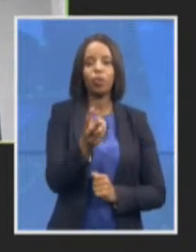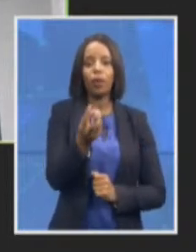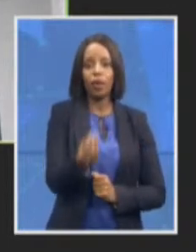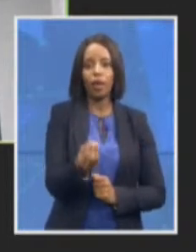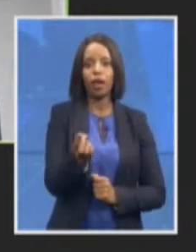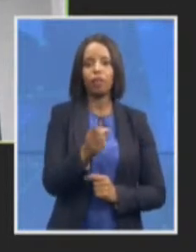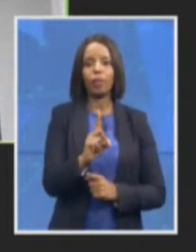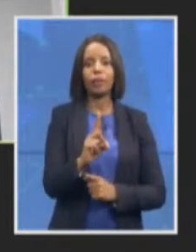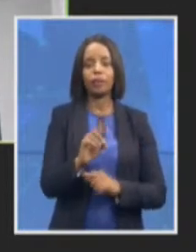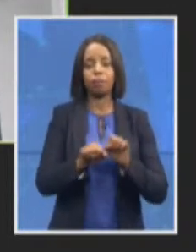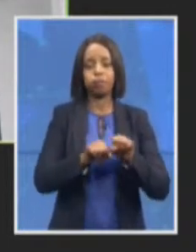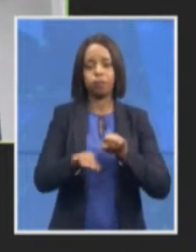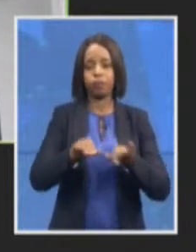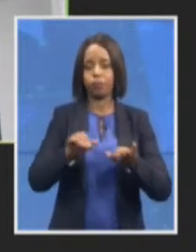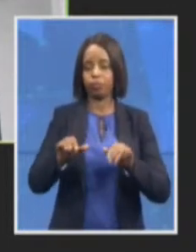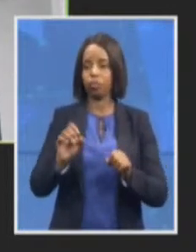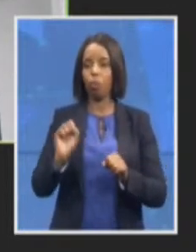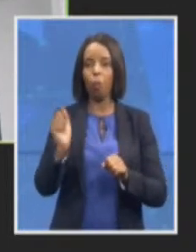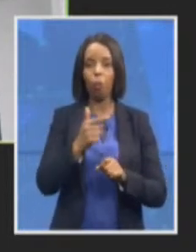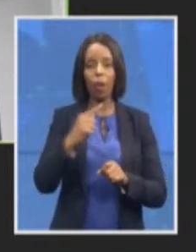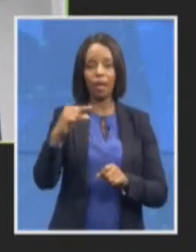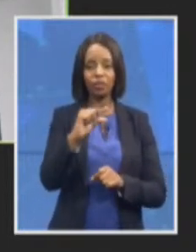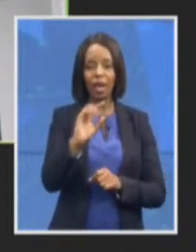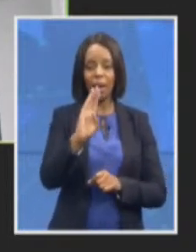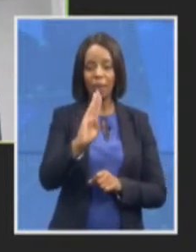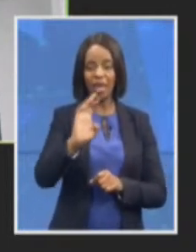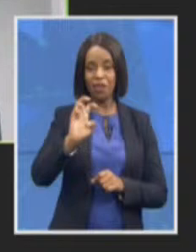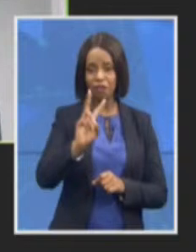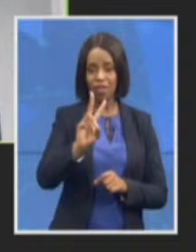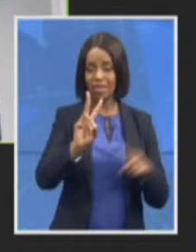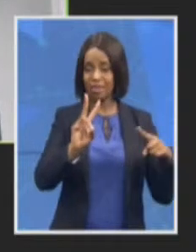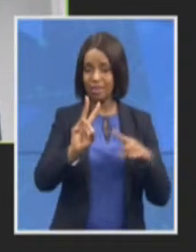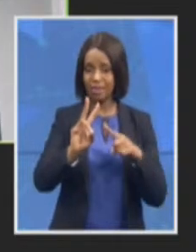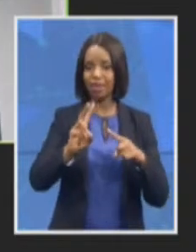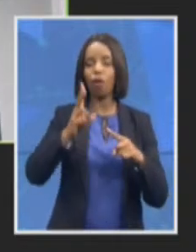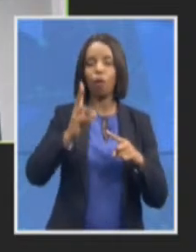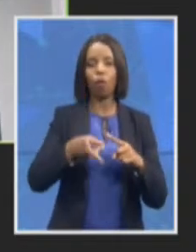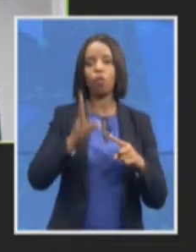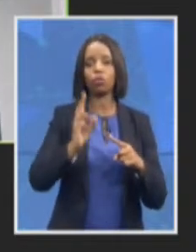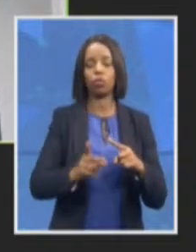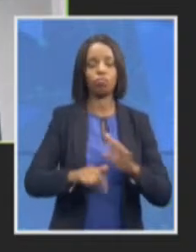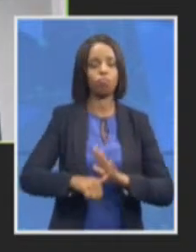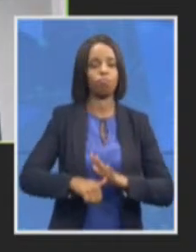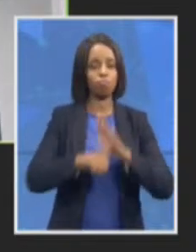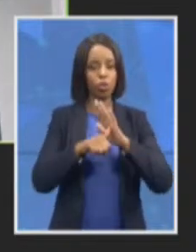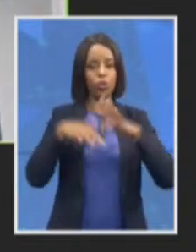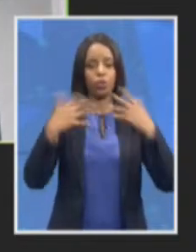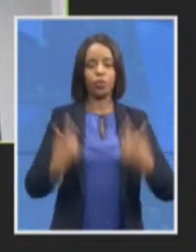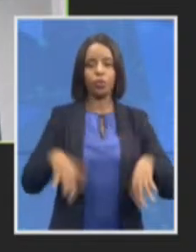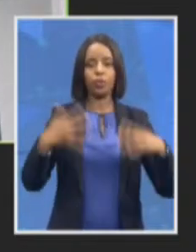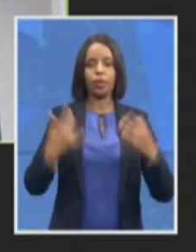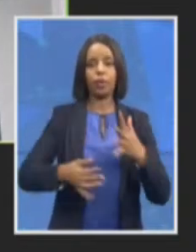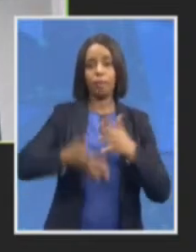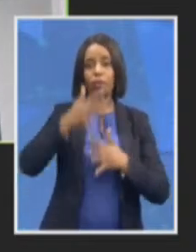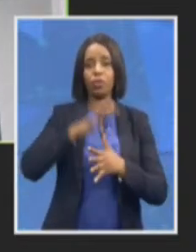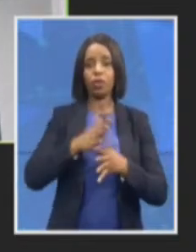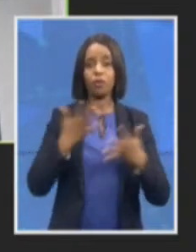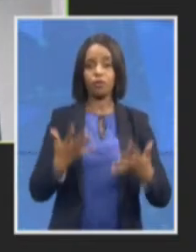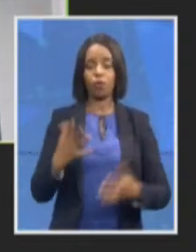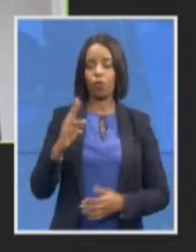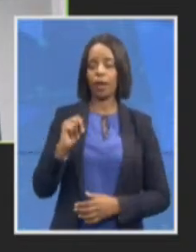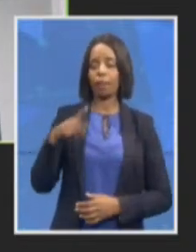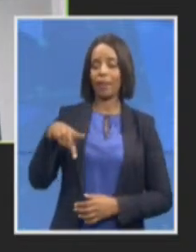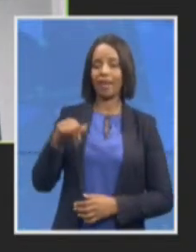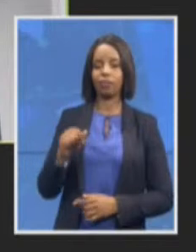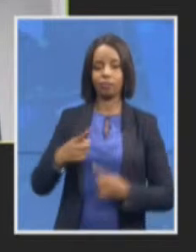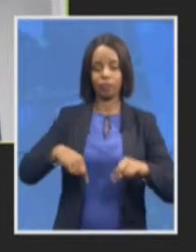also an important priority for the NPA and we've been working very closely with our colleagues